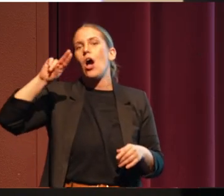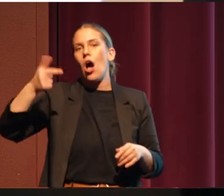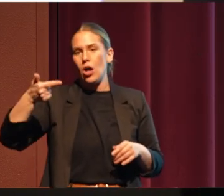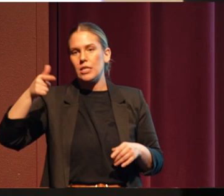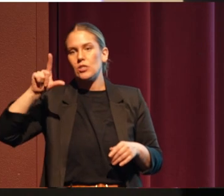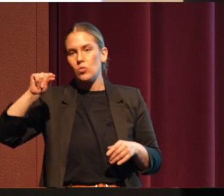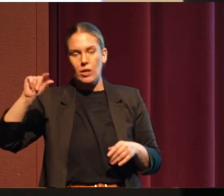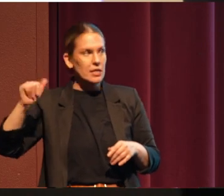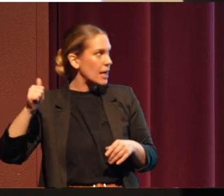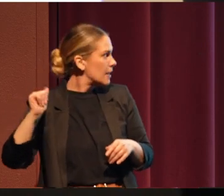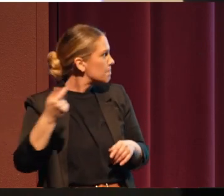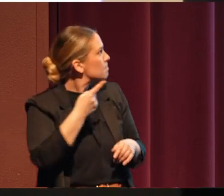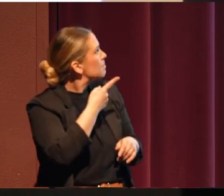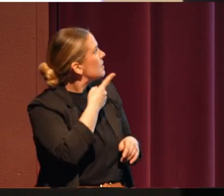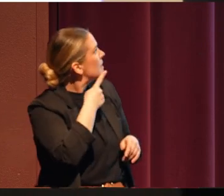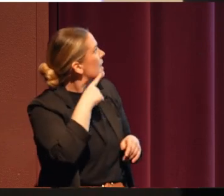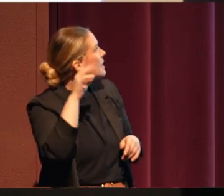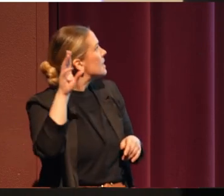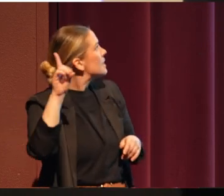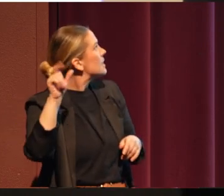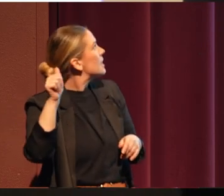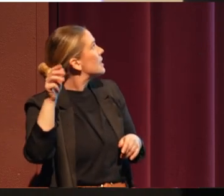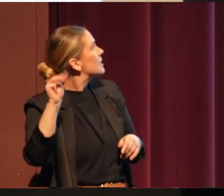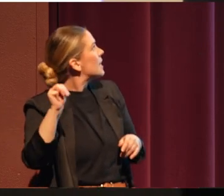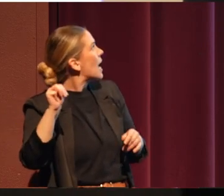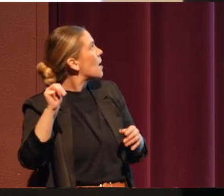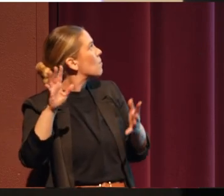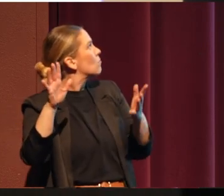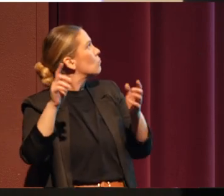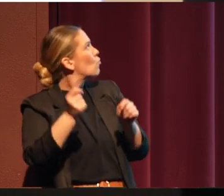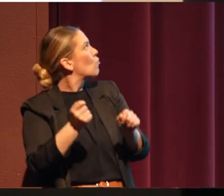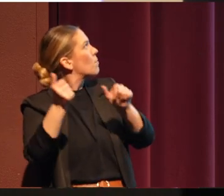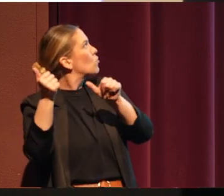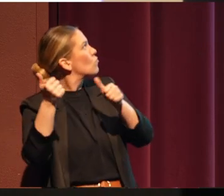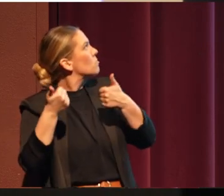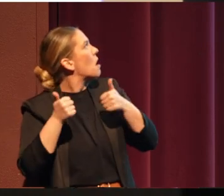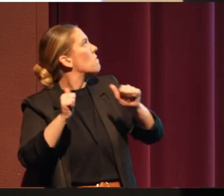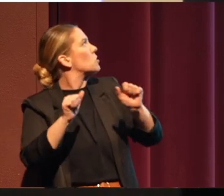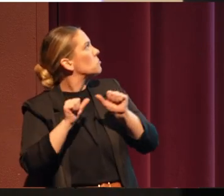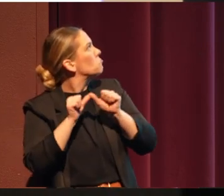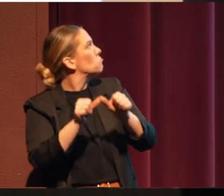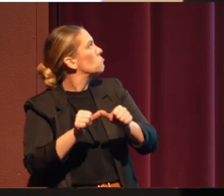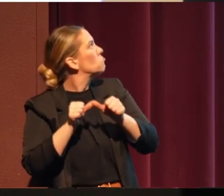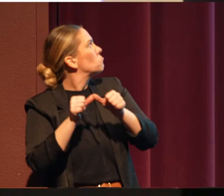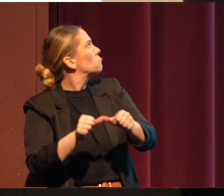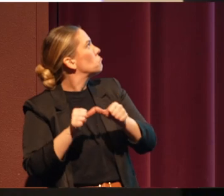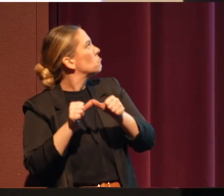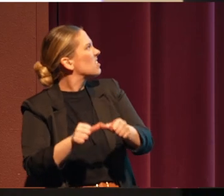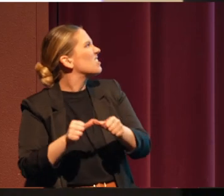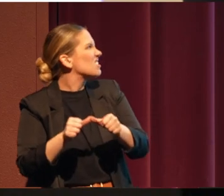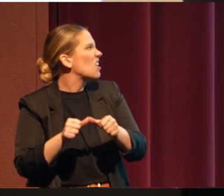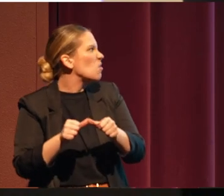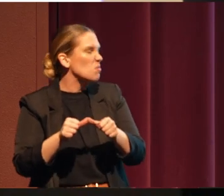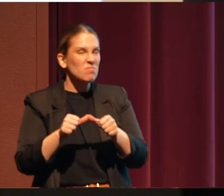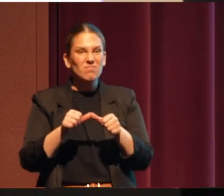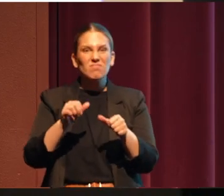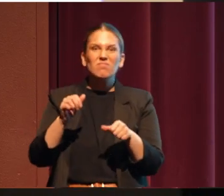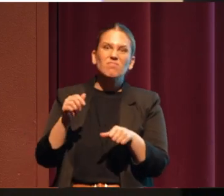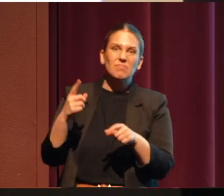And it says, dam removal efforts continue on the Columbia River. So that was 14 years that we waited for that to happen.